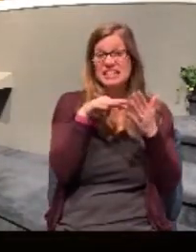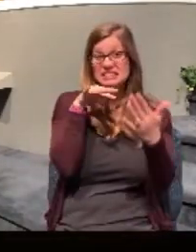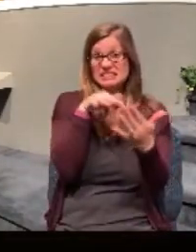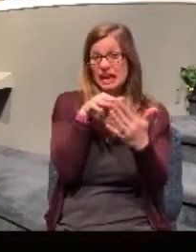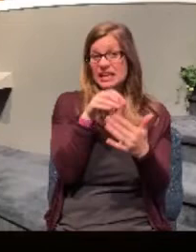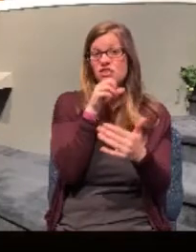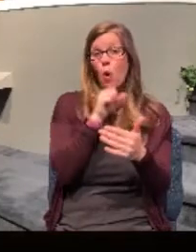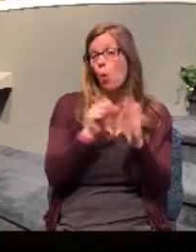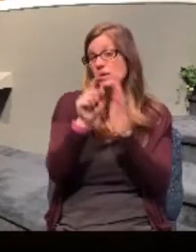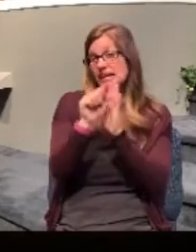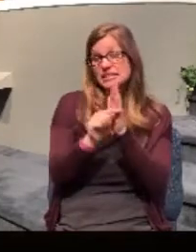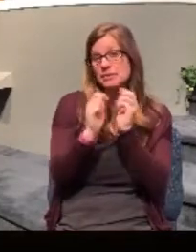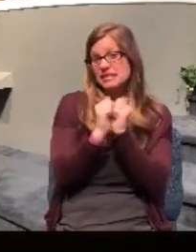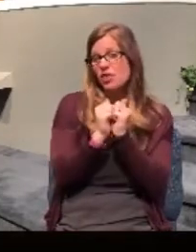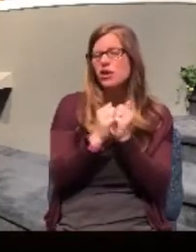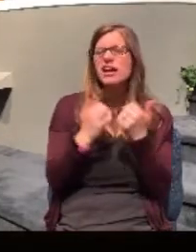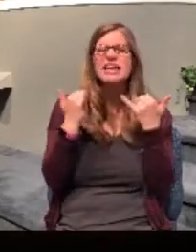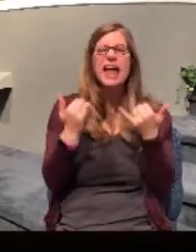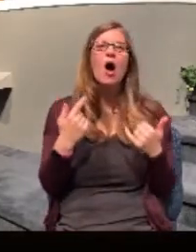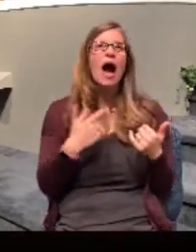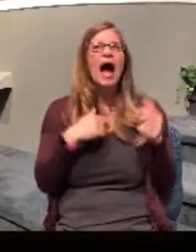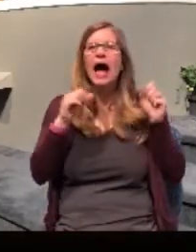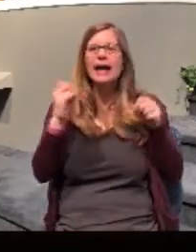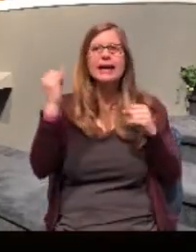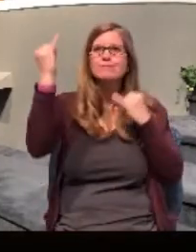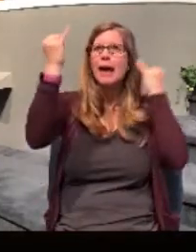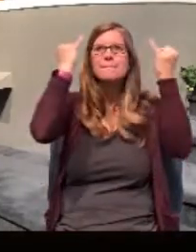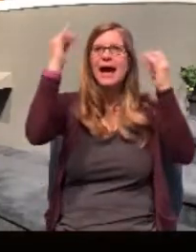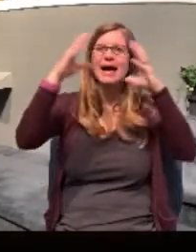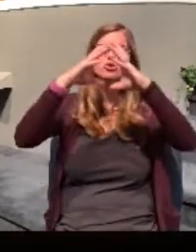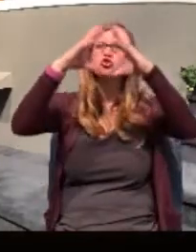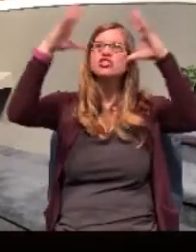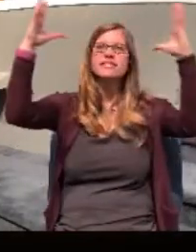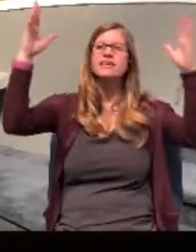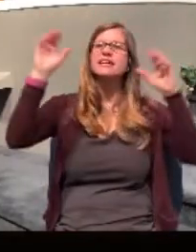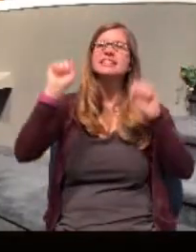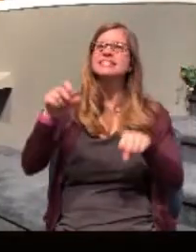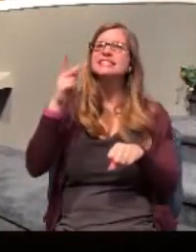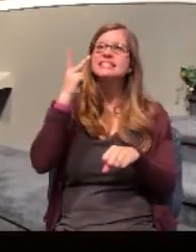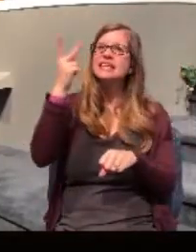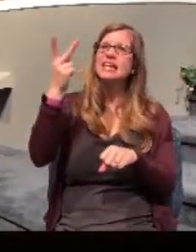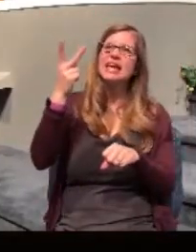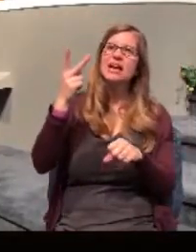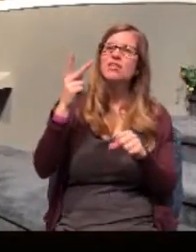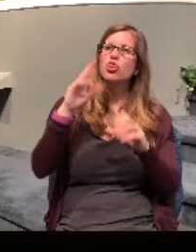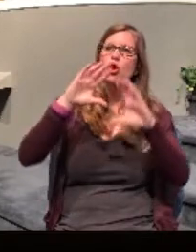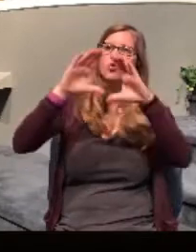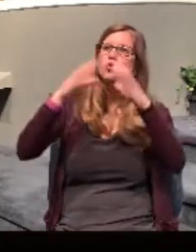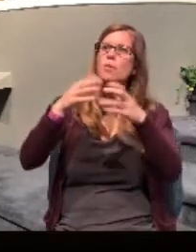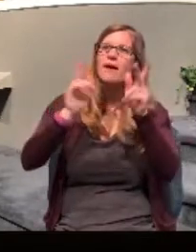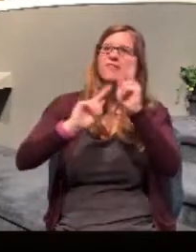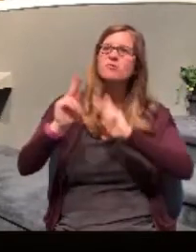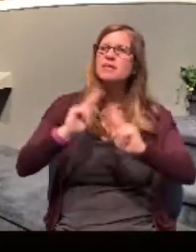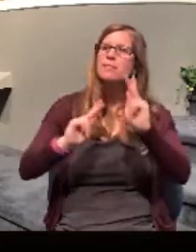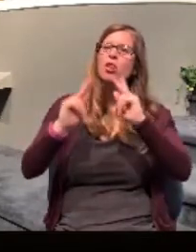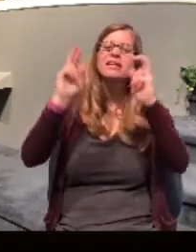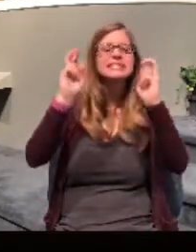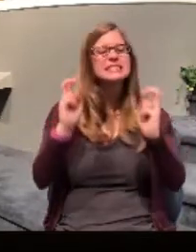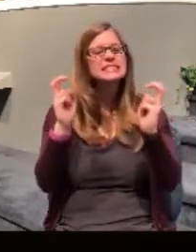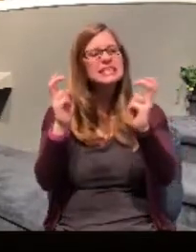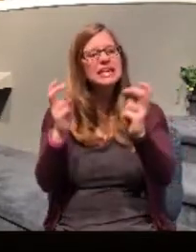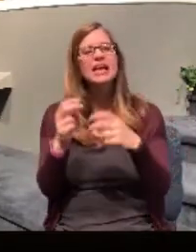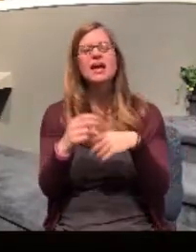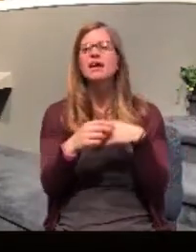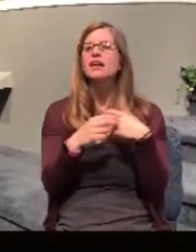imagination just for a moment, but I can just see them gathering down by the riverside. And they're getting comfortable. They're sitting around